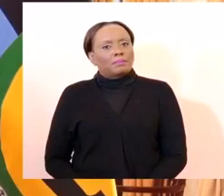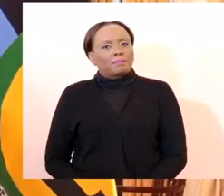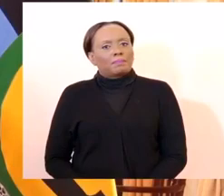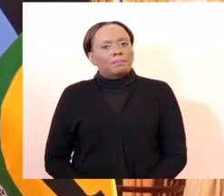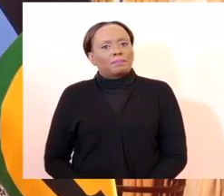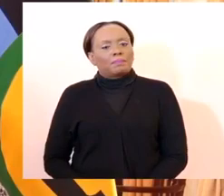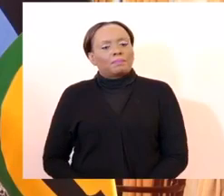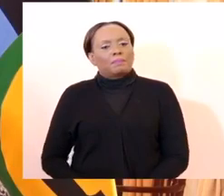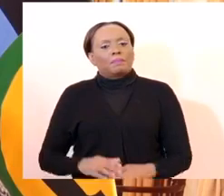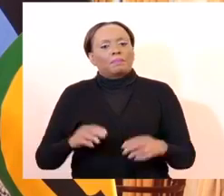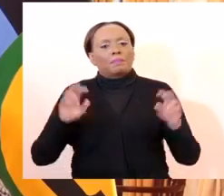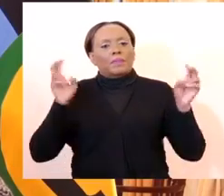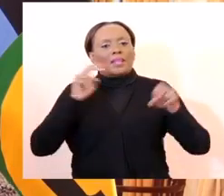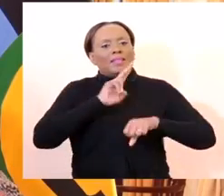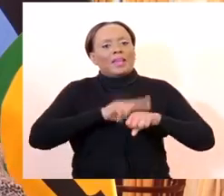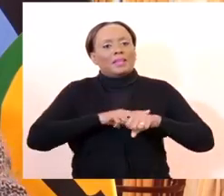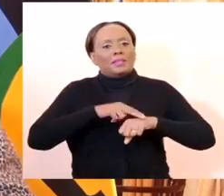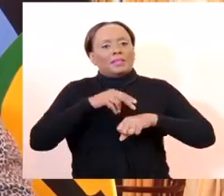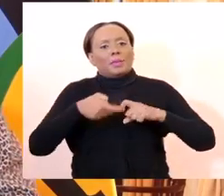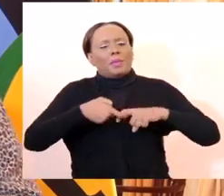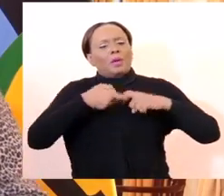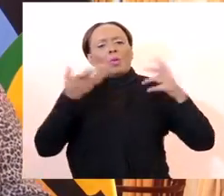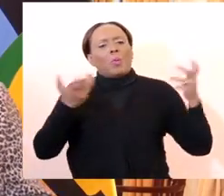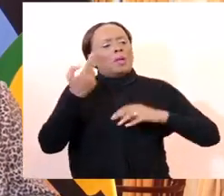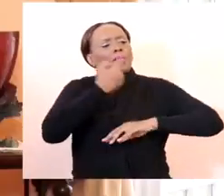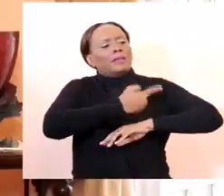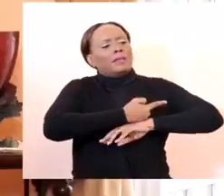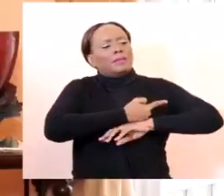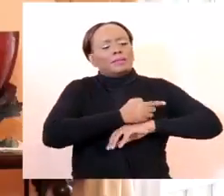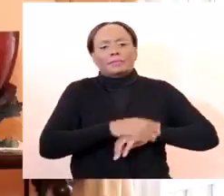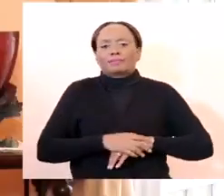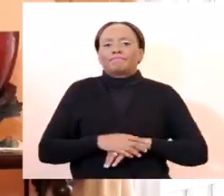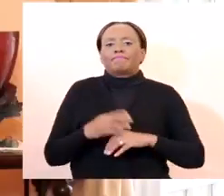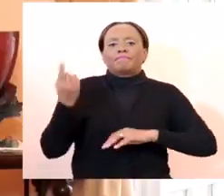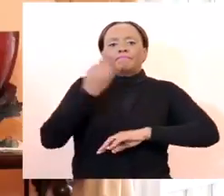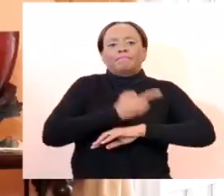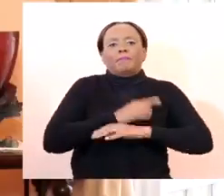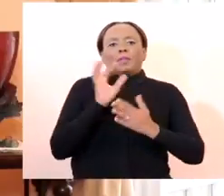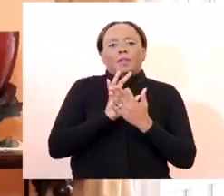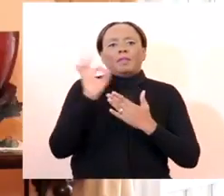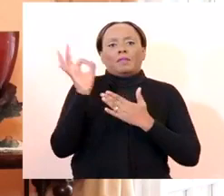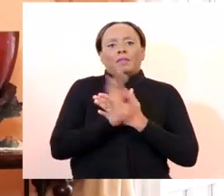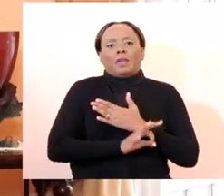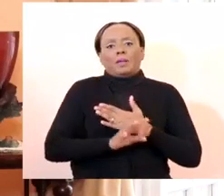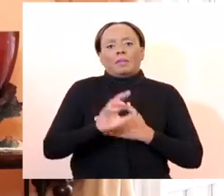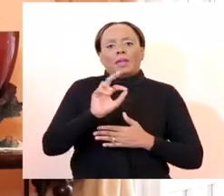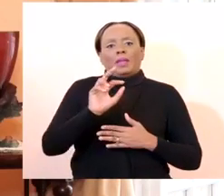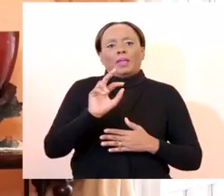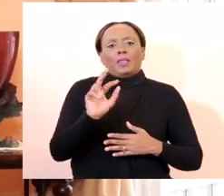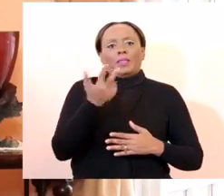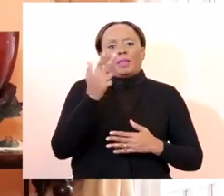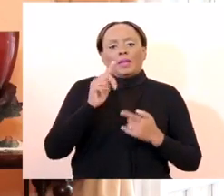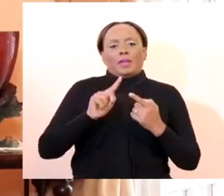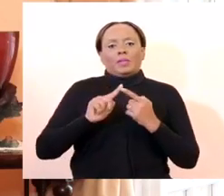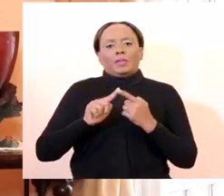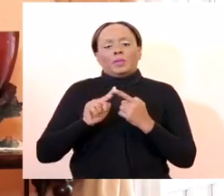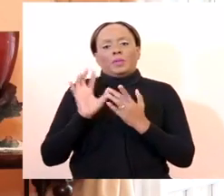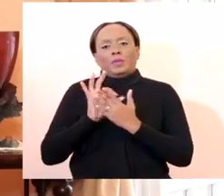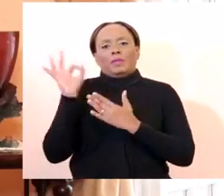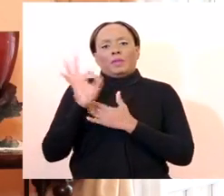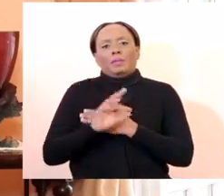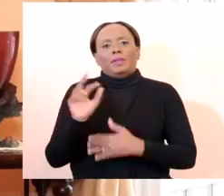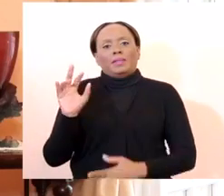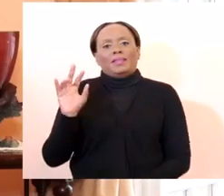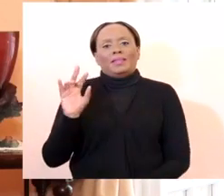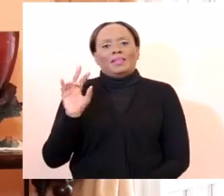national pause? What are the dates? The dates are from the 3rd to the 17th. I had an